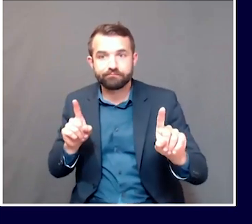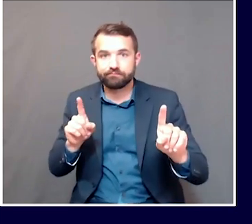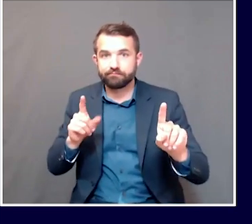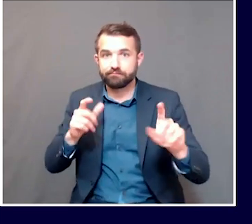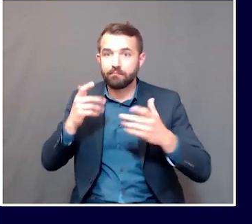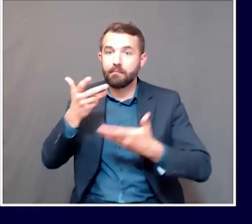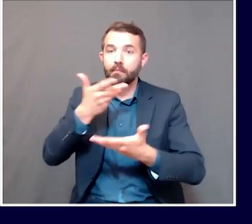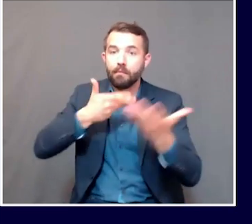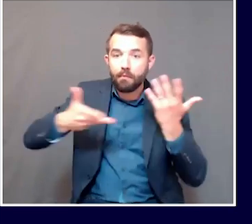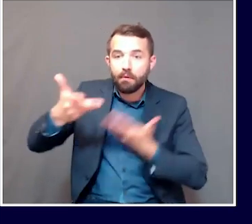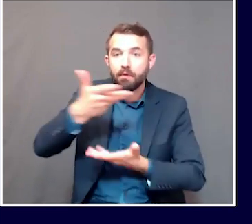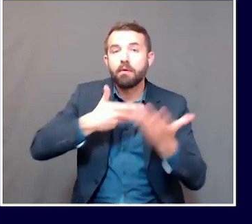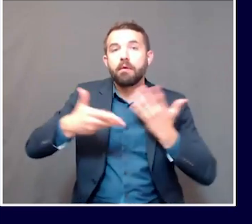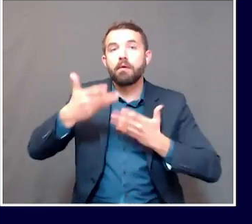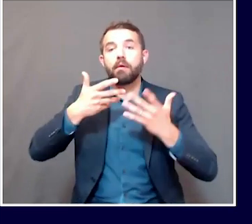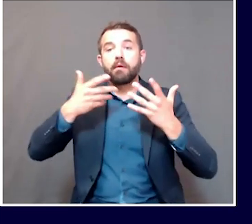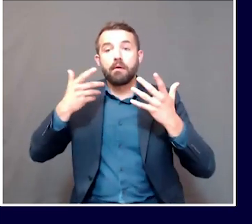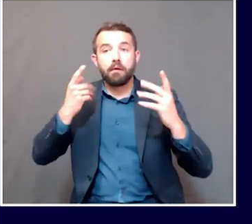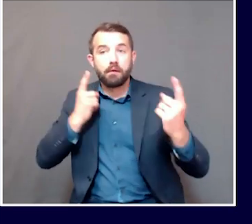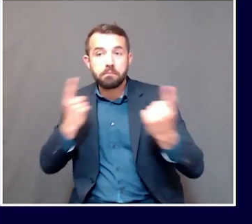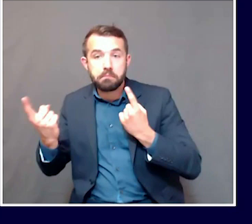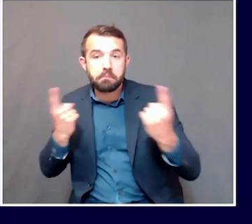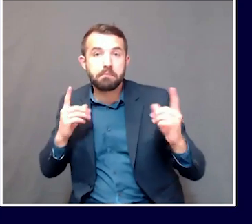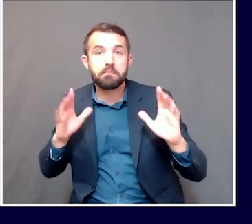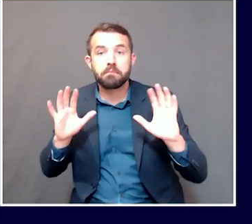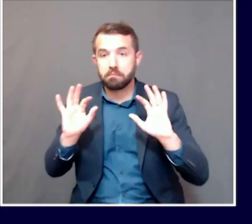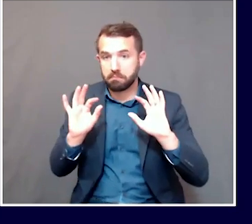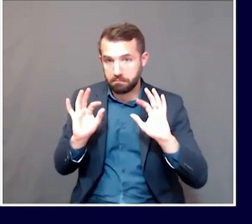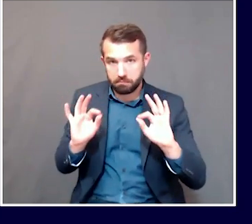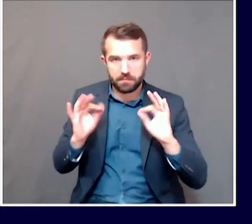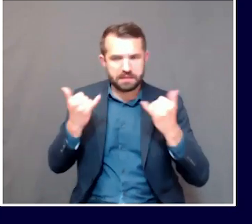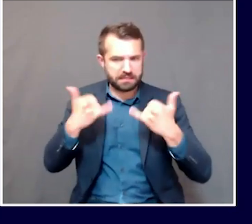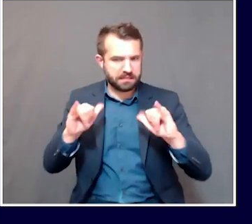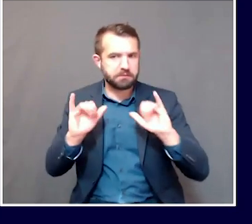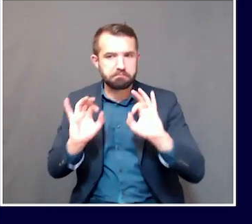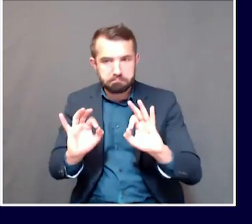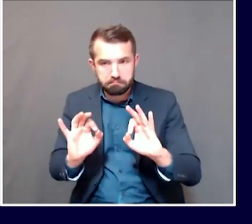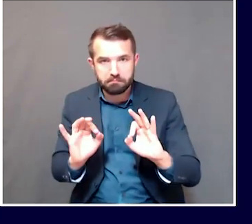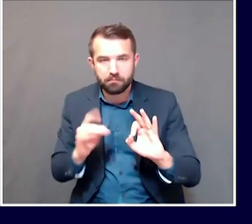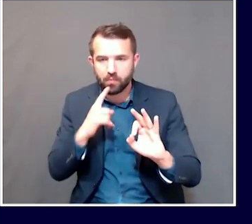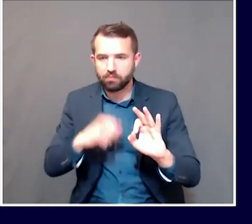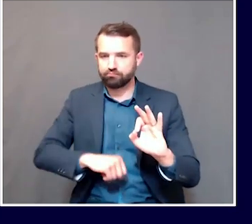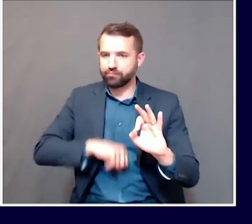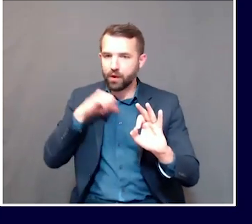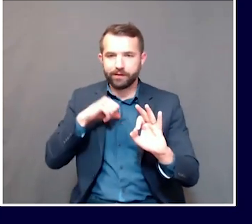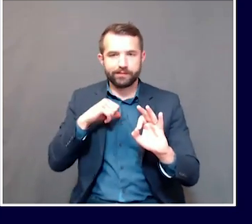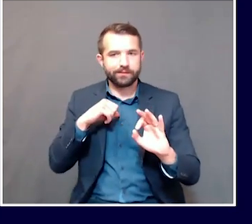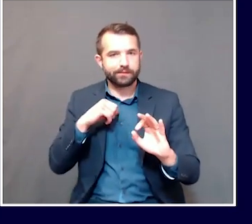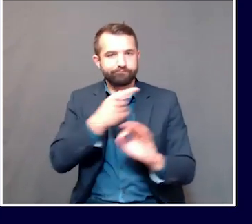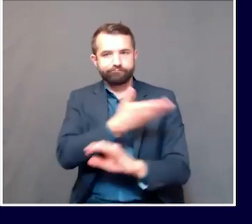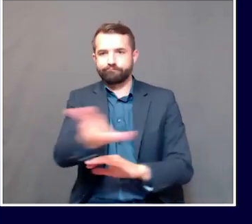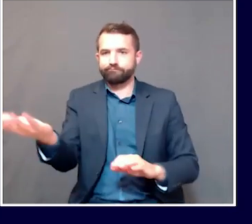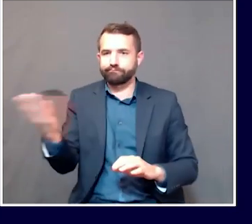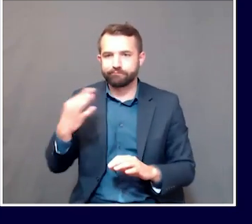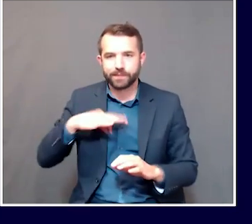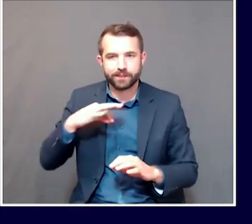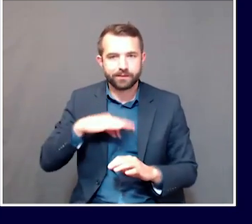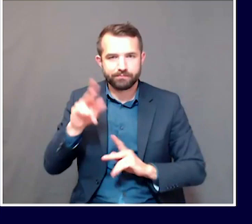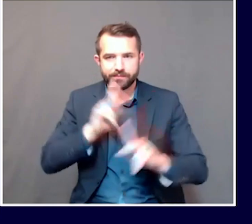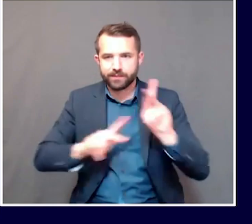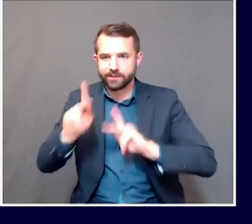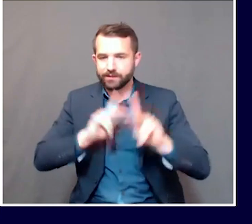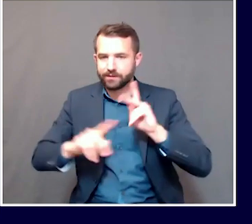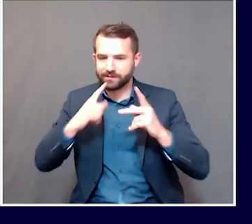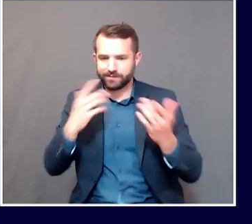So, it's actually a combination of both, Amy. I personally have been proud of the way that I've seen folks across the state of Maine